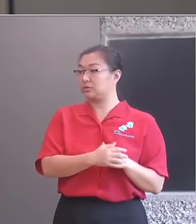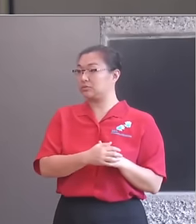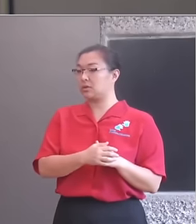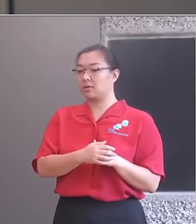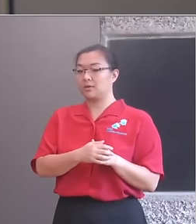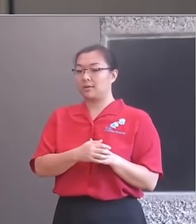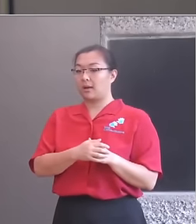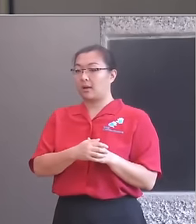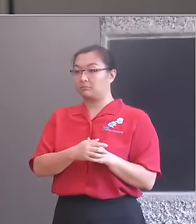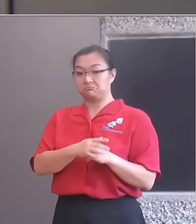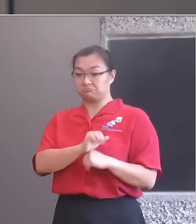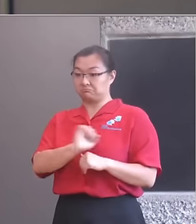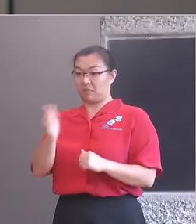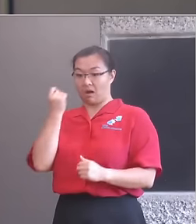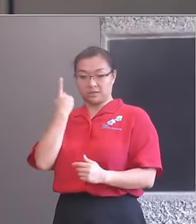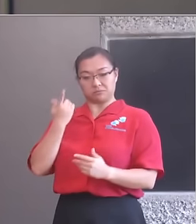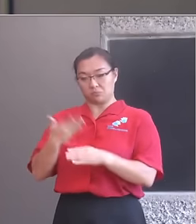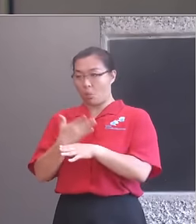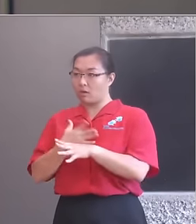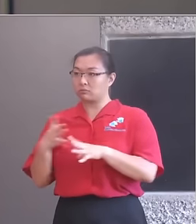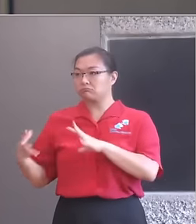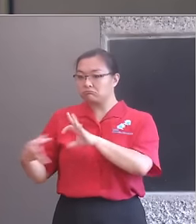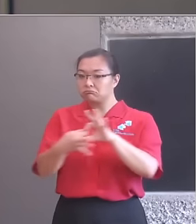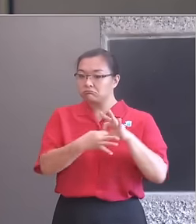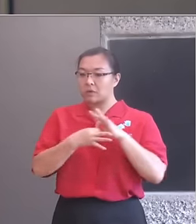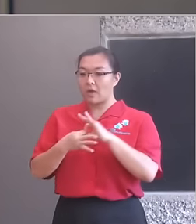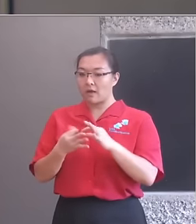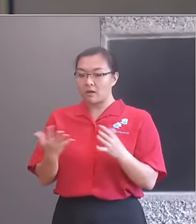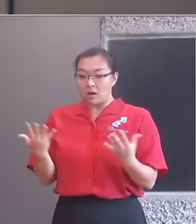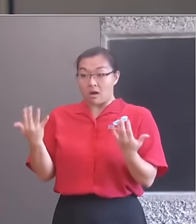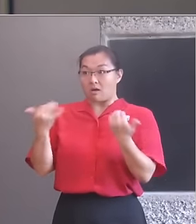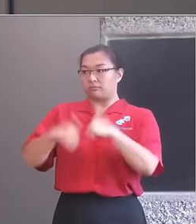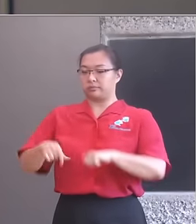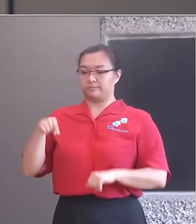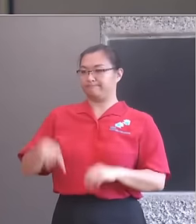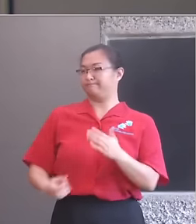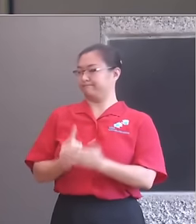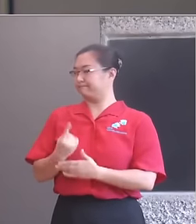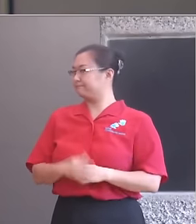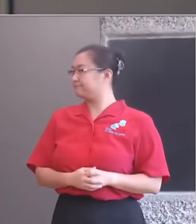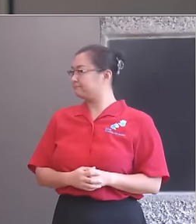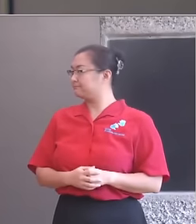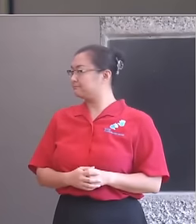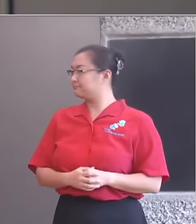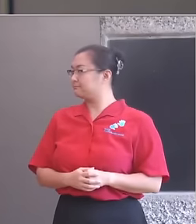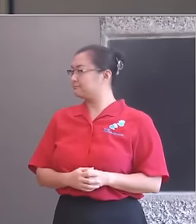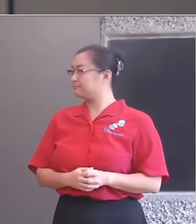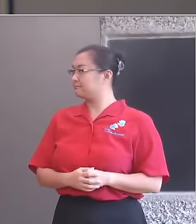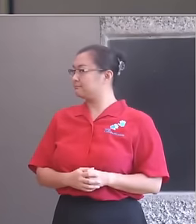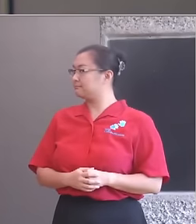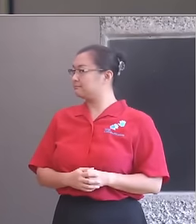of great pressure, Nick Gibb actually increased their budget last year. And also sustaining